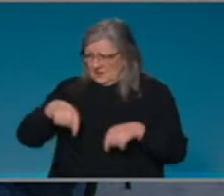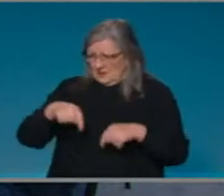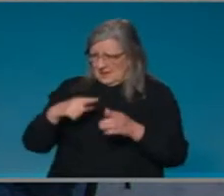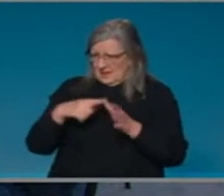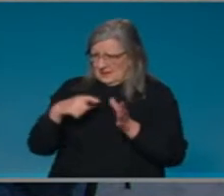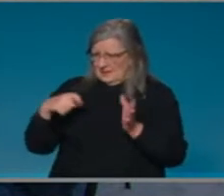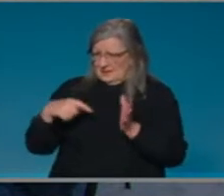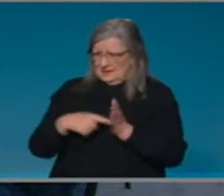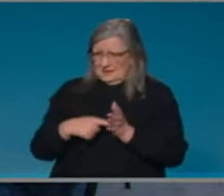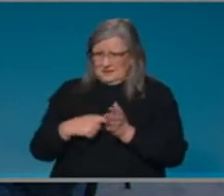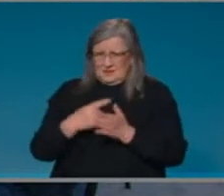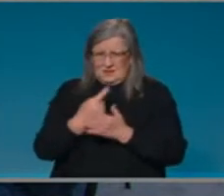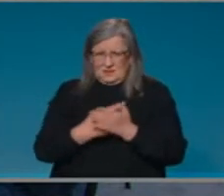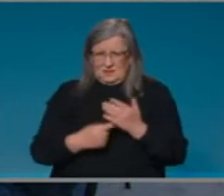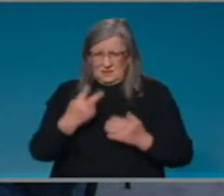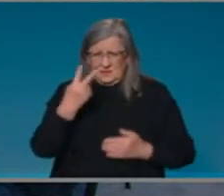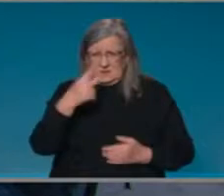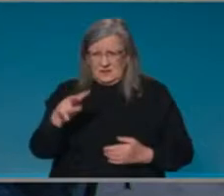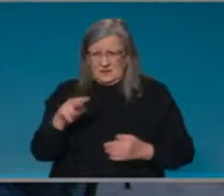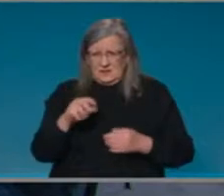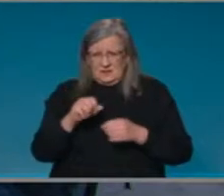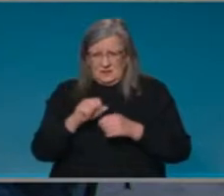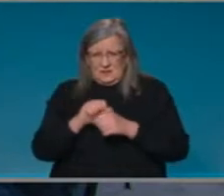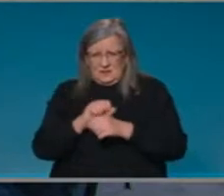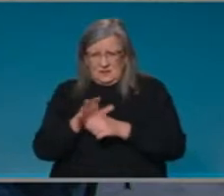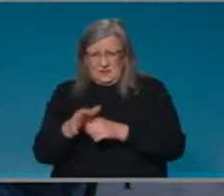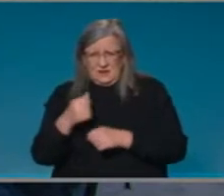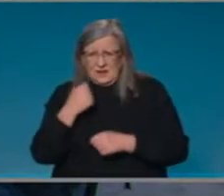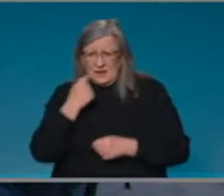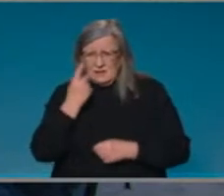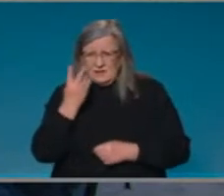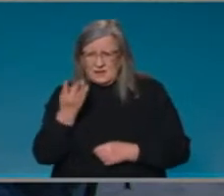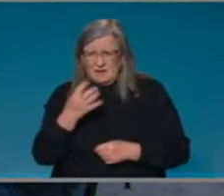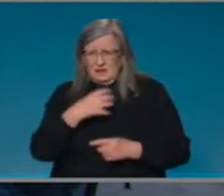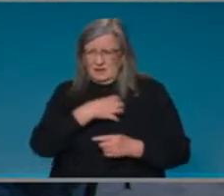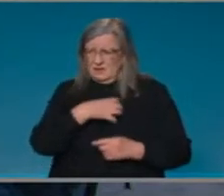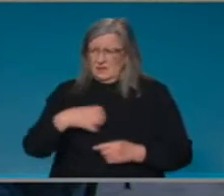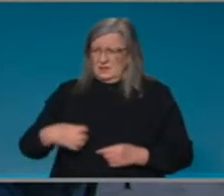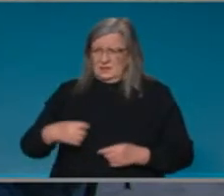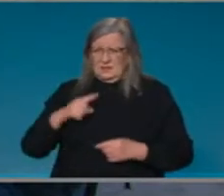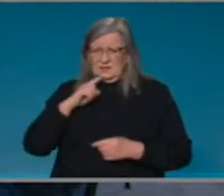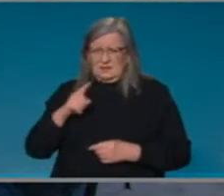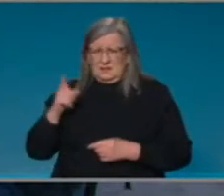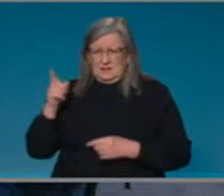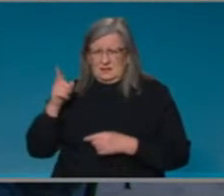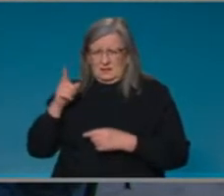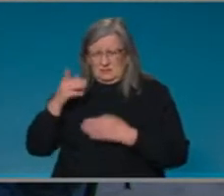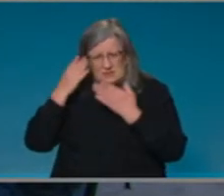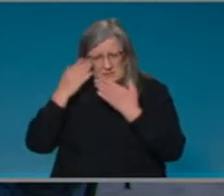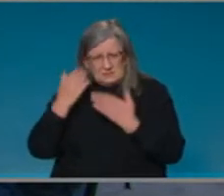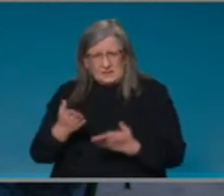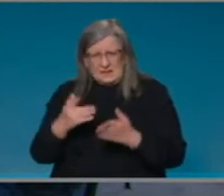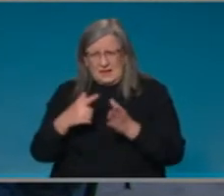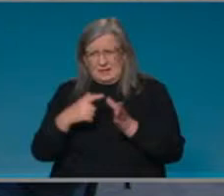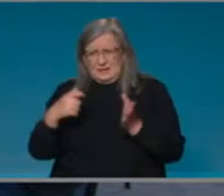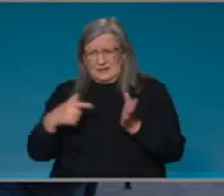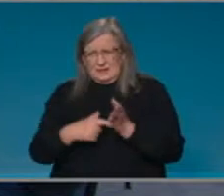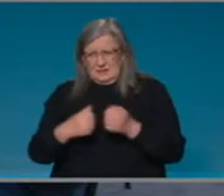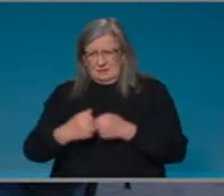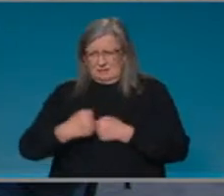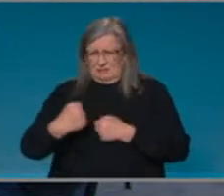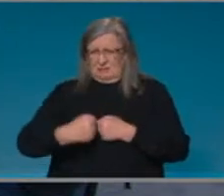respecting completely the decision to in no way indicate a reopening at 70 and even 80%